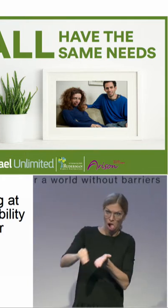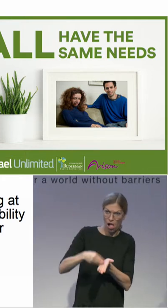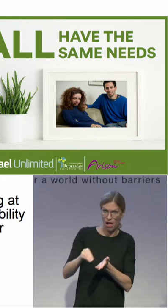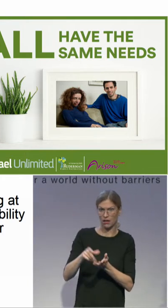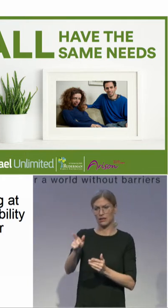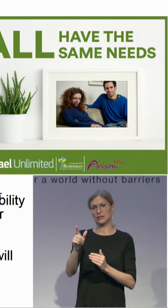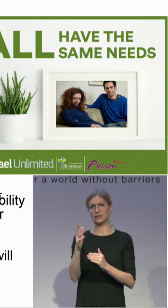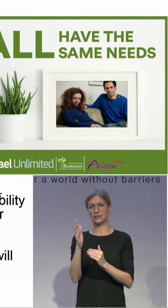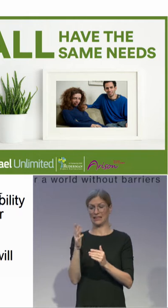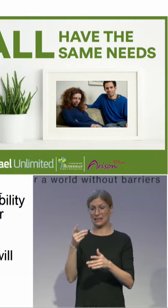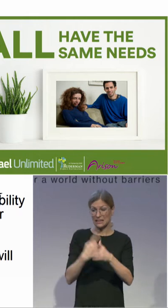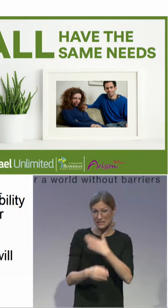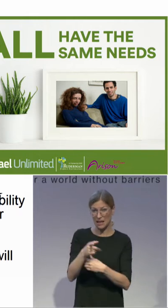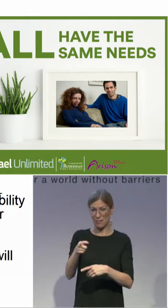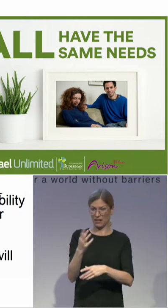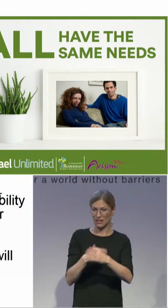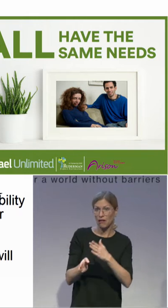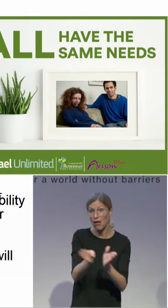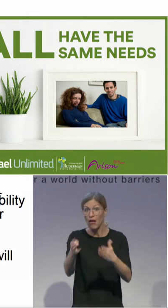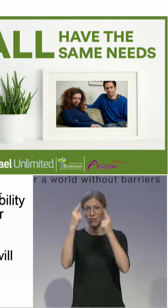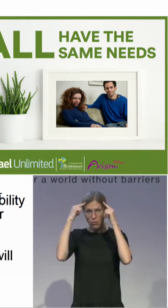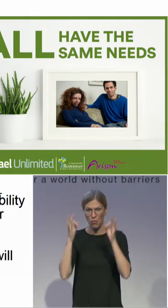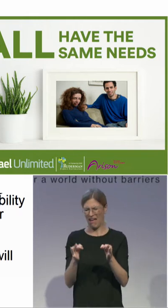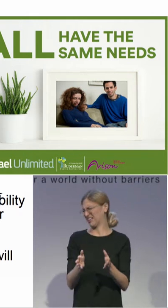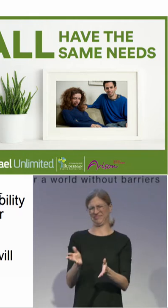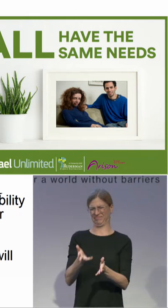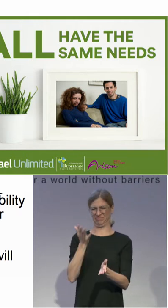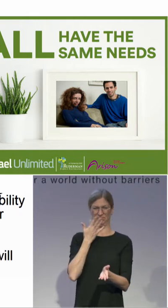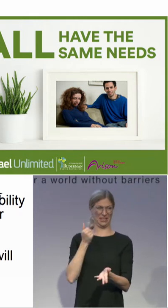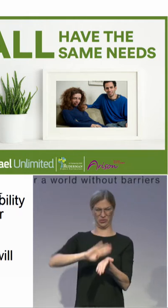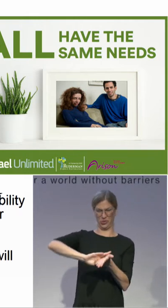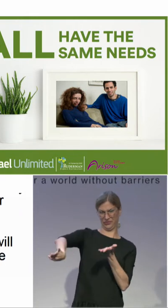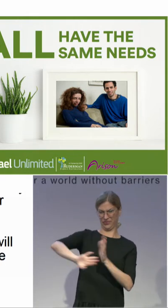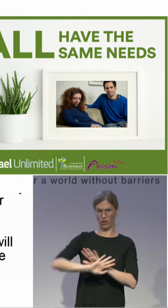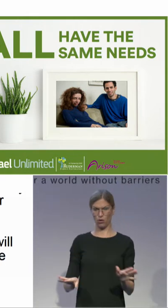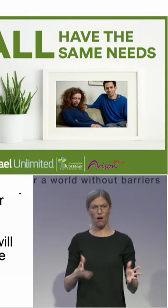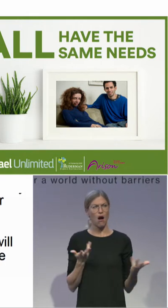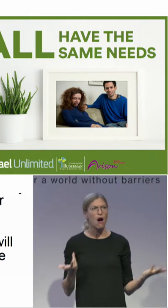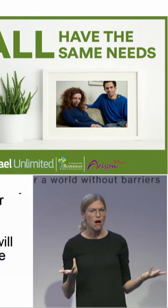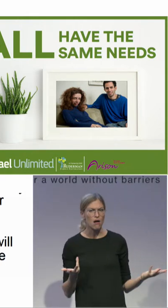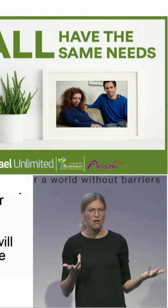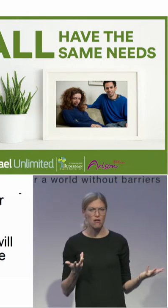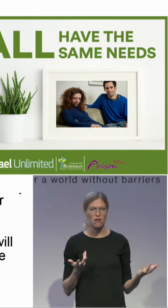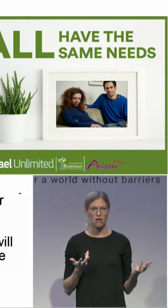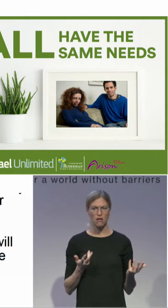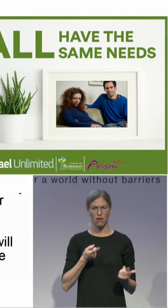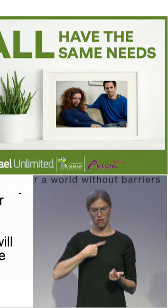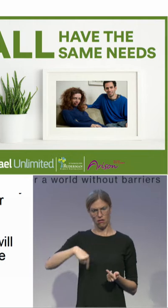already pay. So, we brought, we have some people here in the room, Professor Steve Edelman. We took